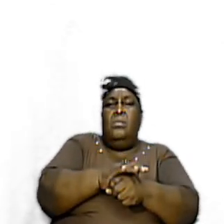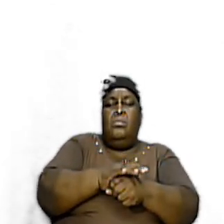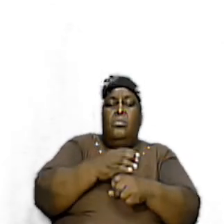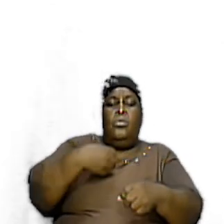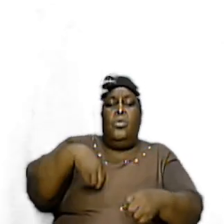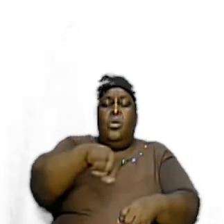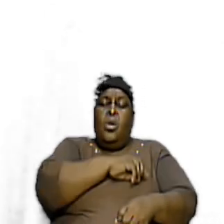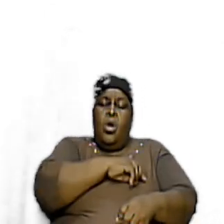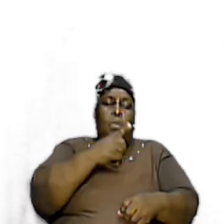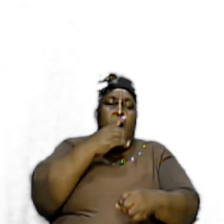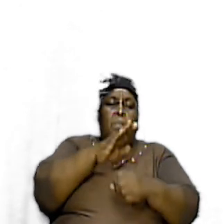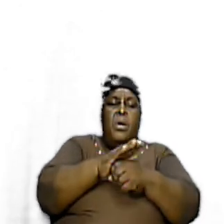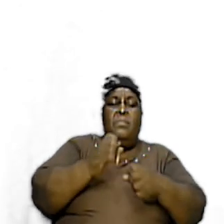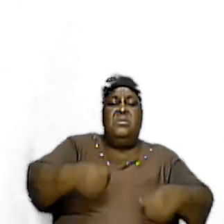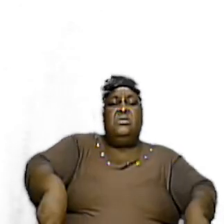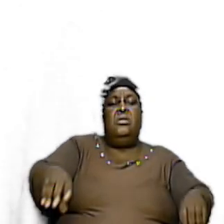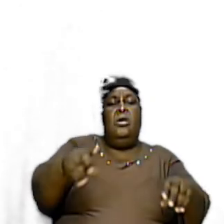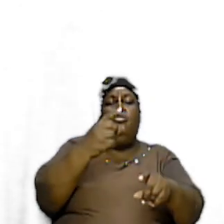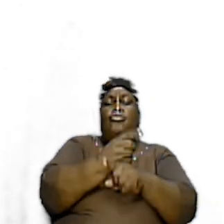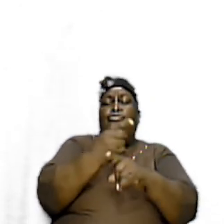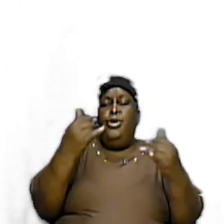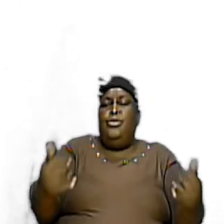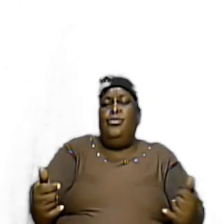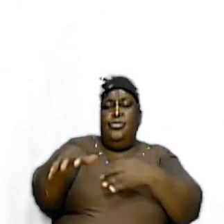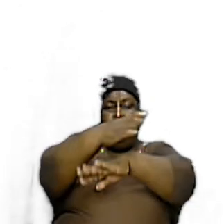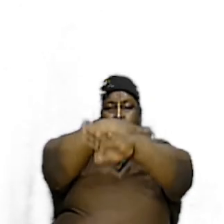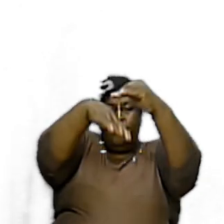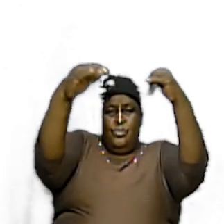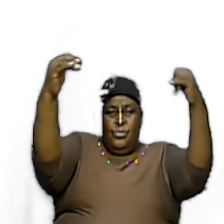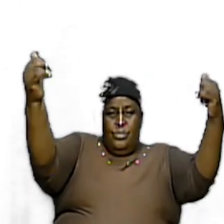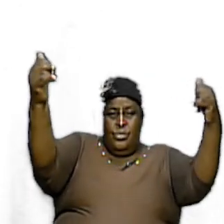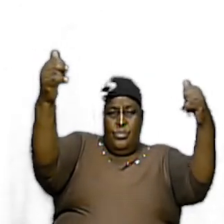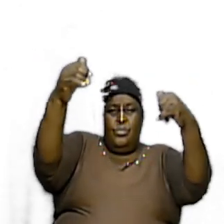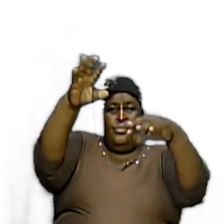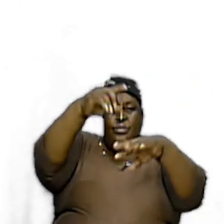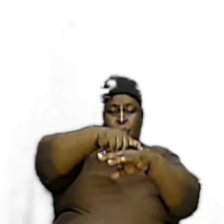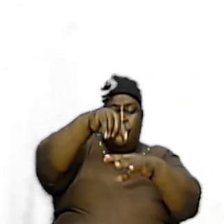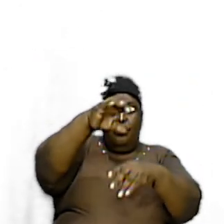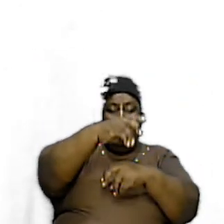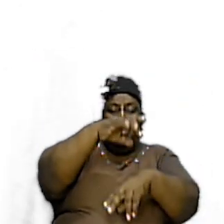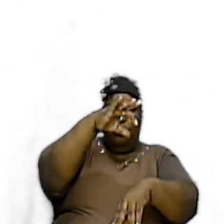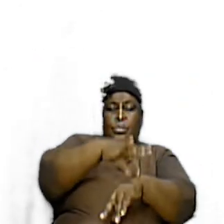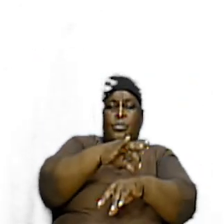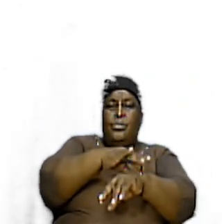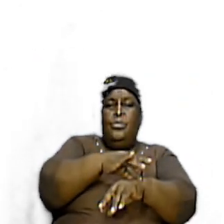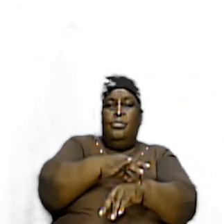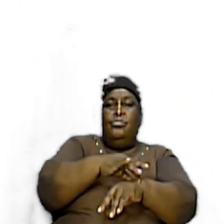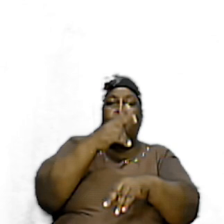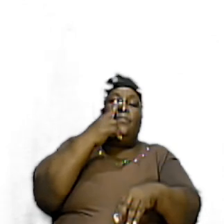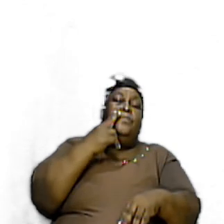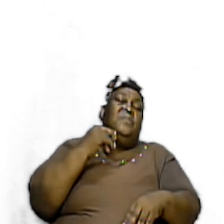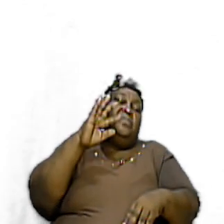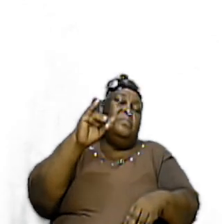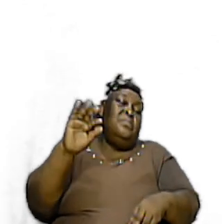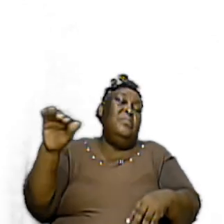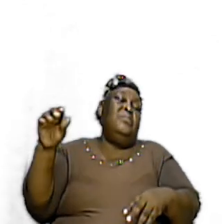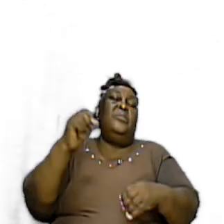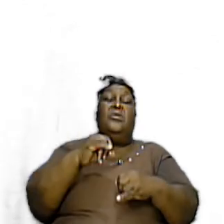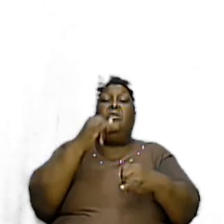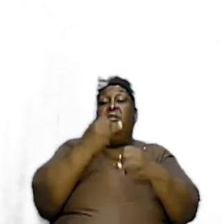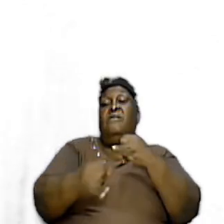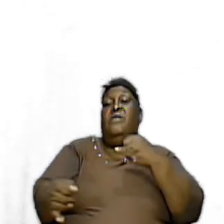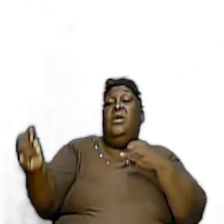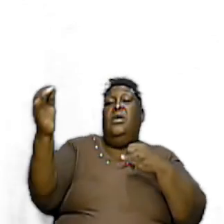now is in heaven Until the heavens come down onto the earth And we are in the sweet by and by In our final state